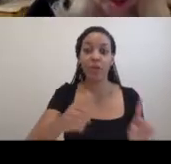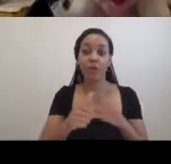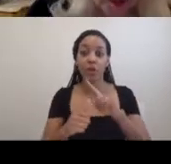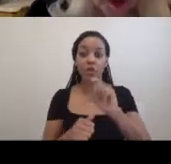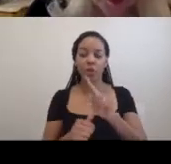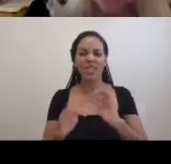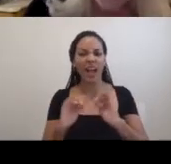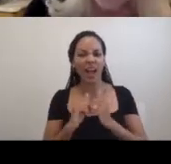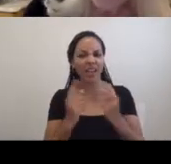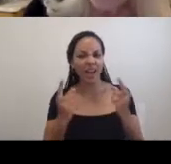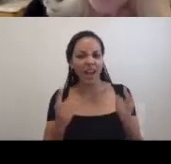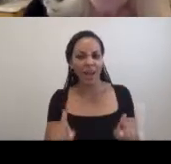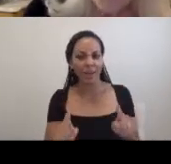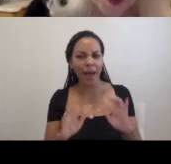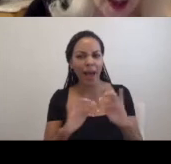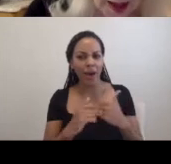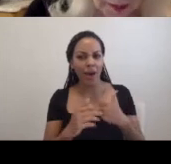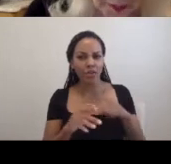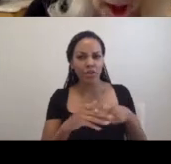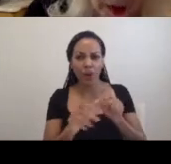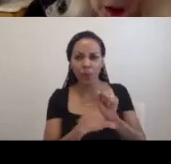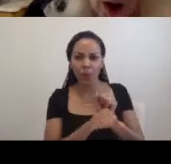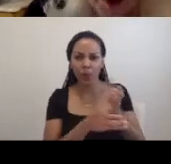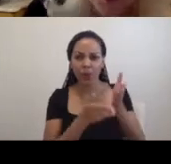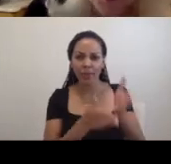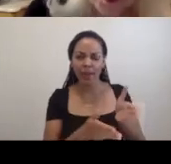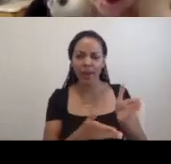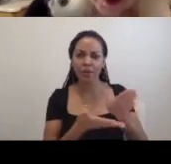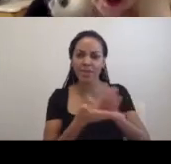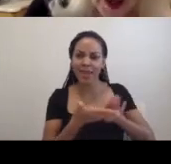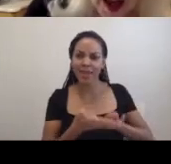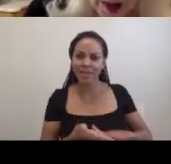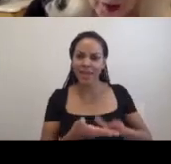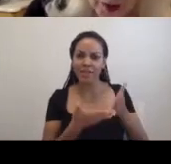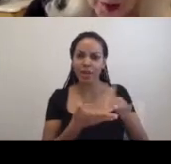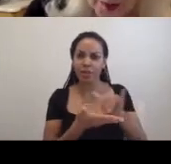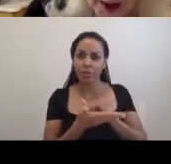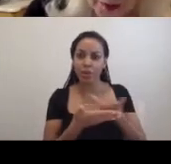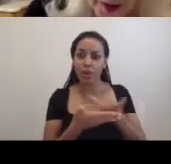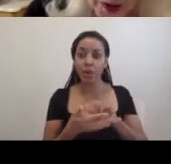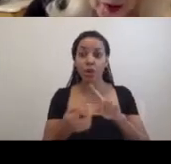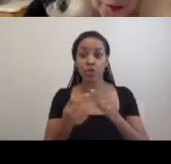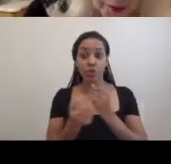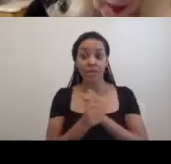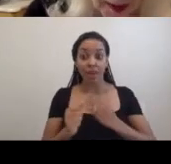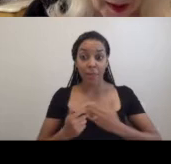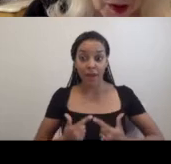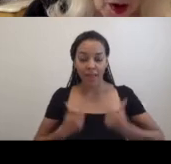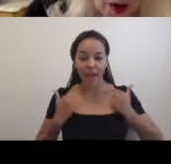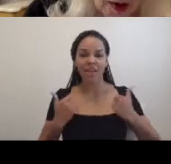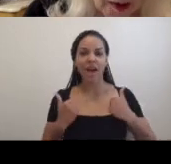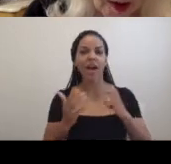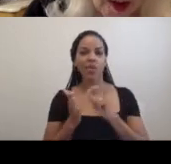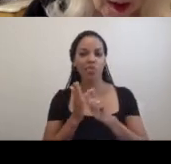to save my life as an artist. I wrote manifesto for maintenance